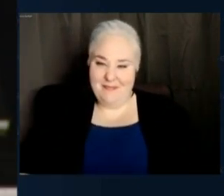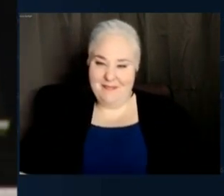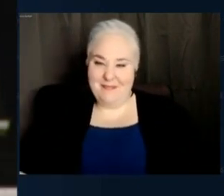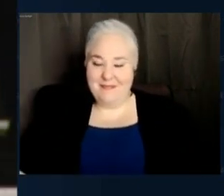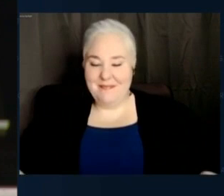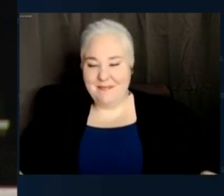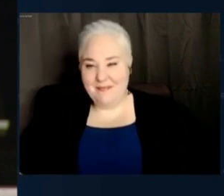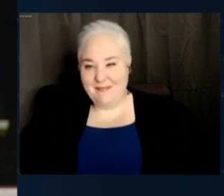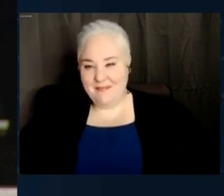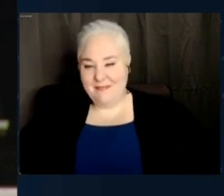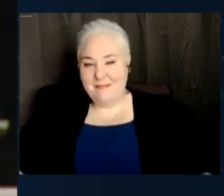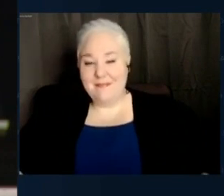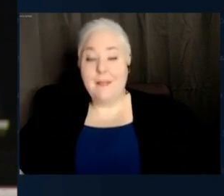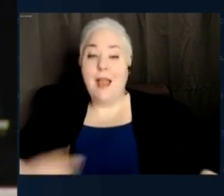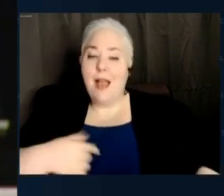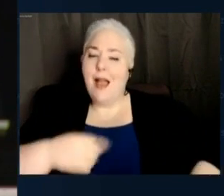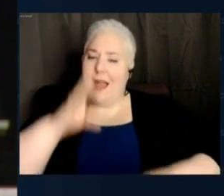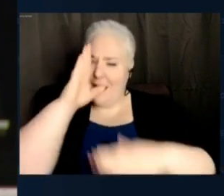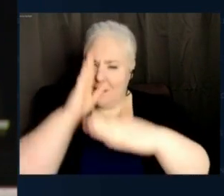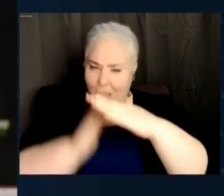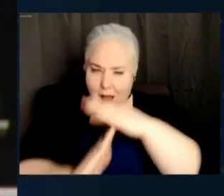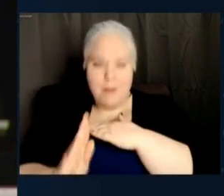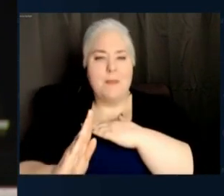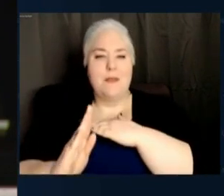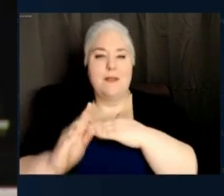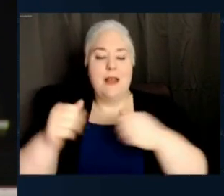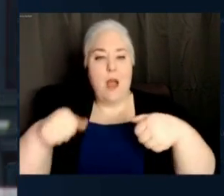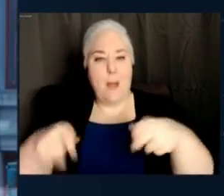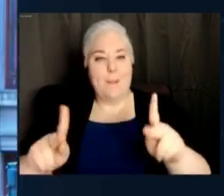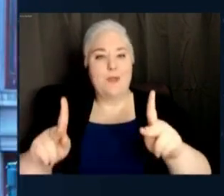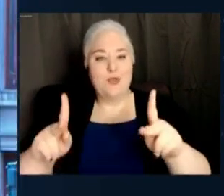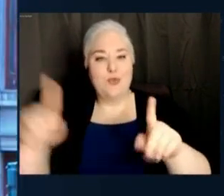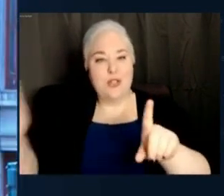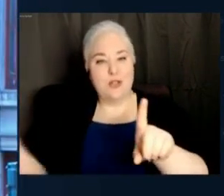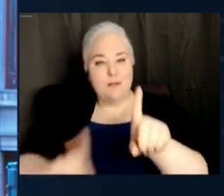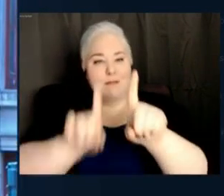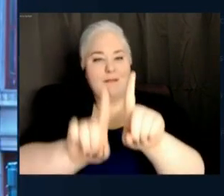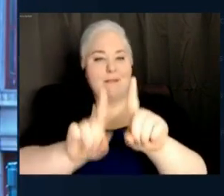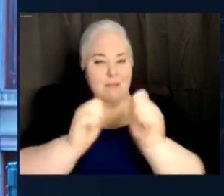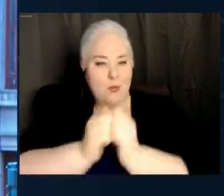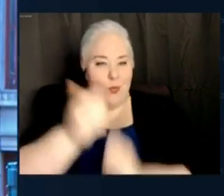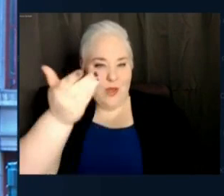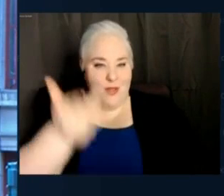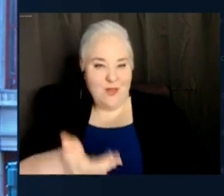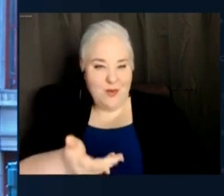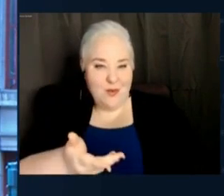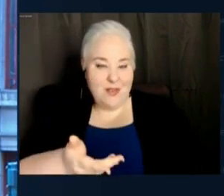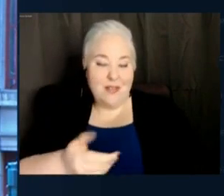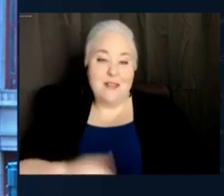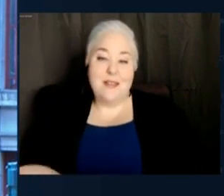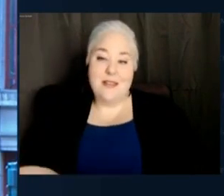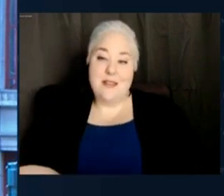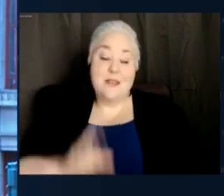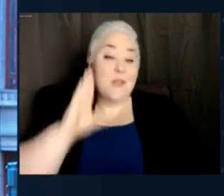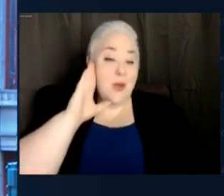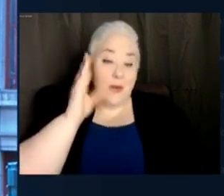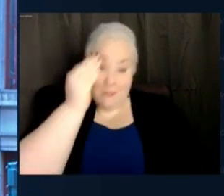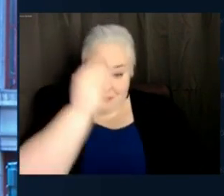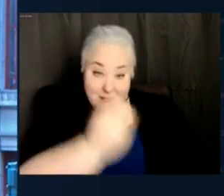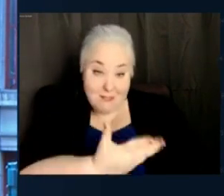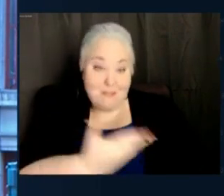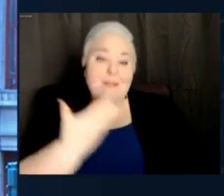And I am humbled by the opportunity to serve alongside of you. So let me just say, right from the start, thank you.